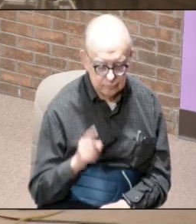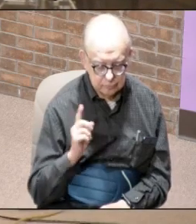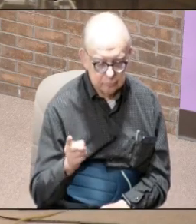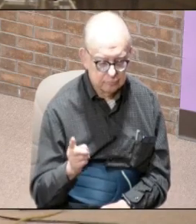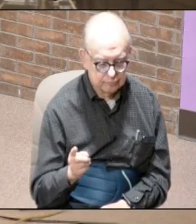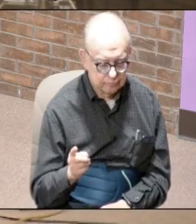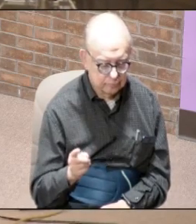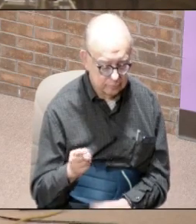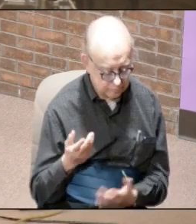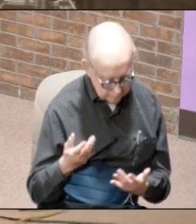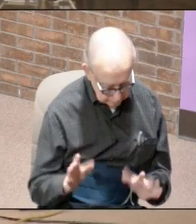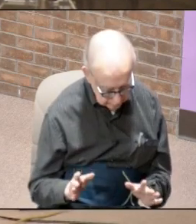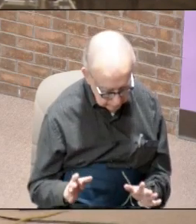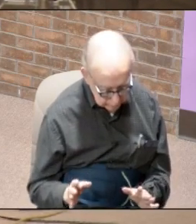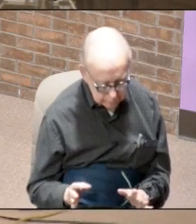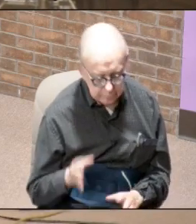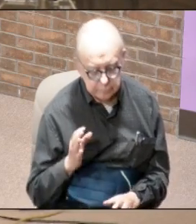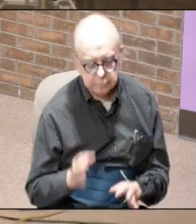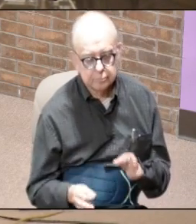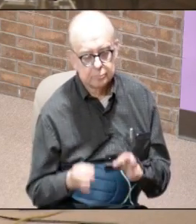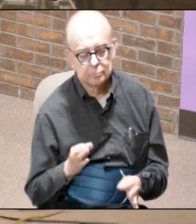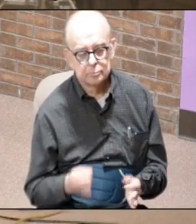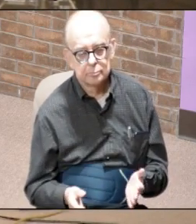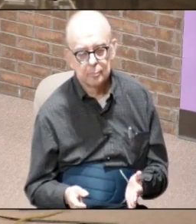once and finally judge